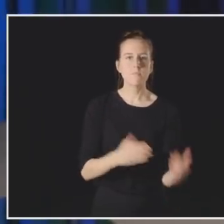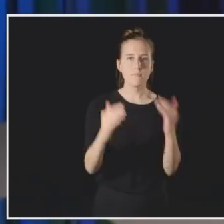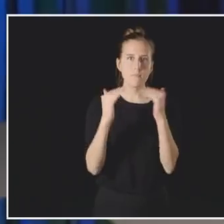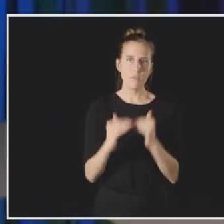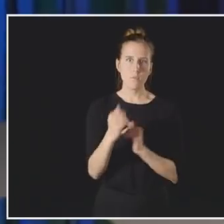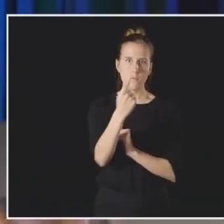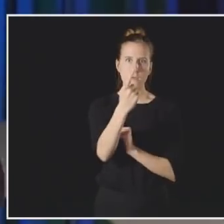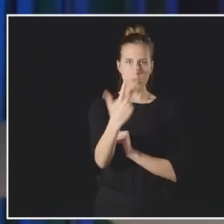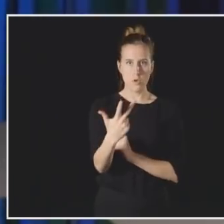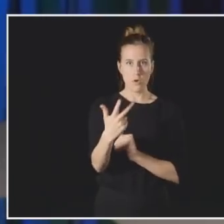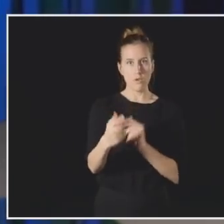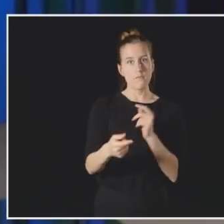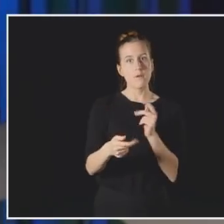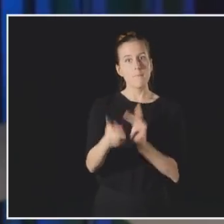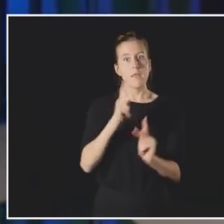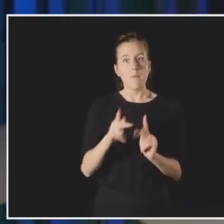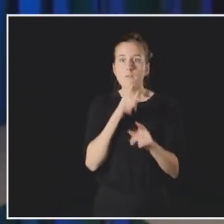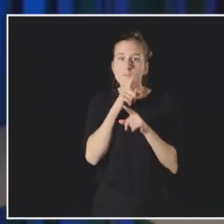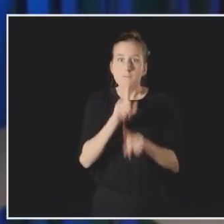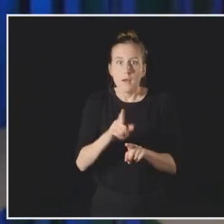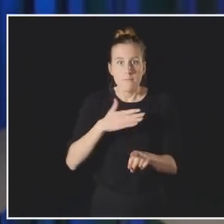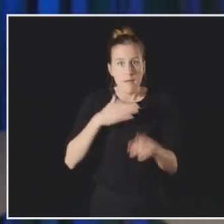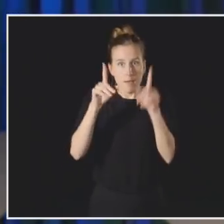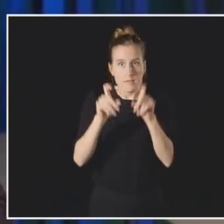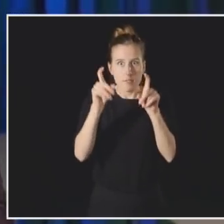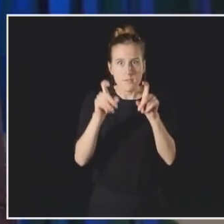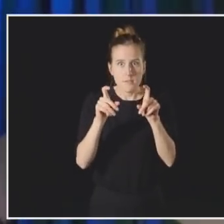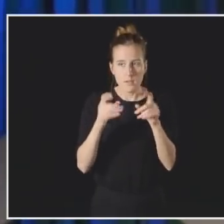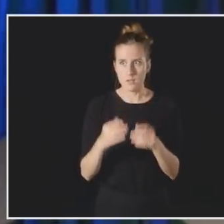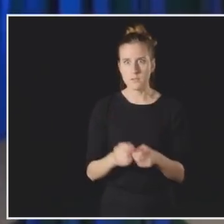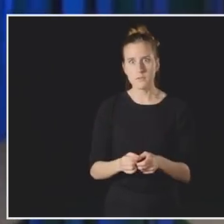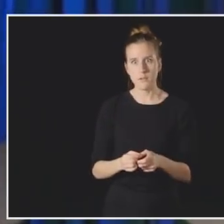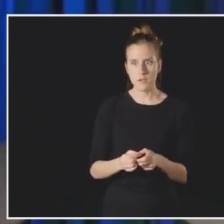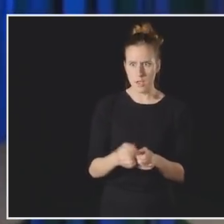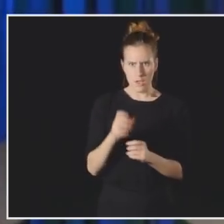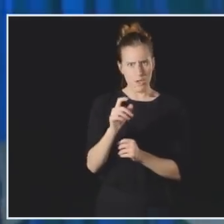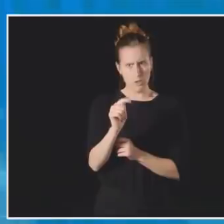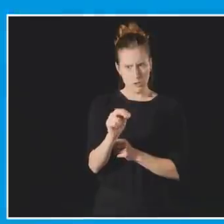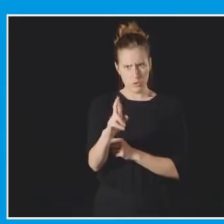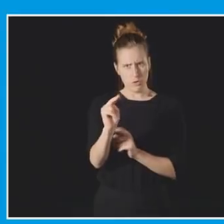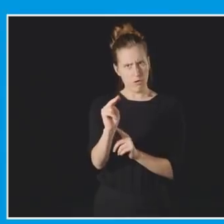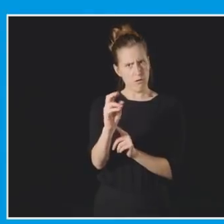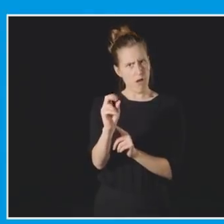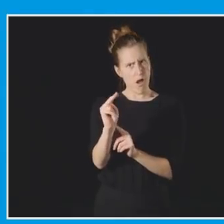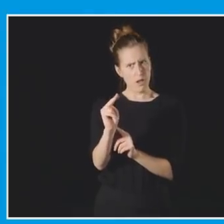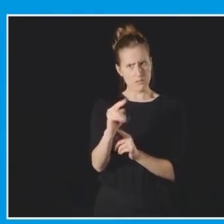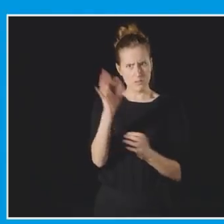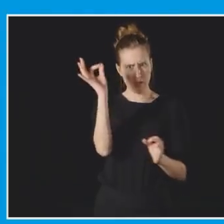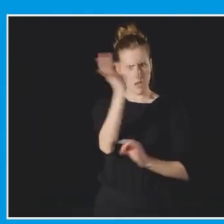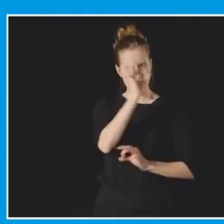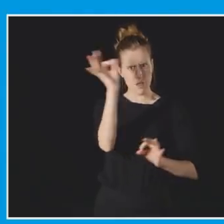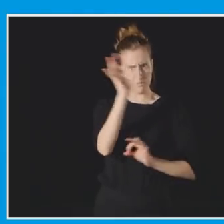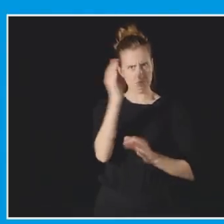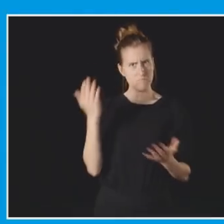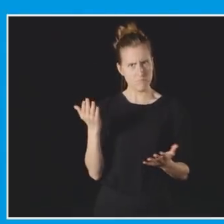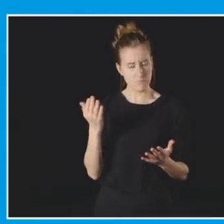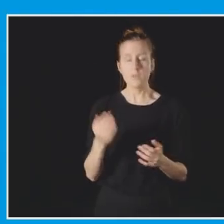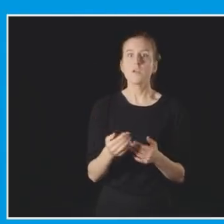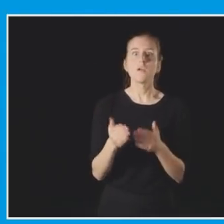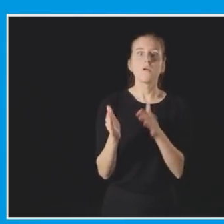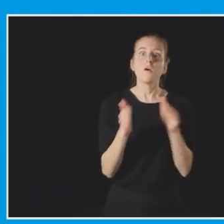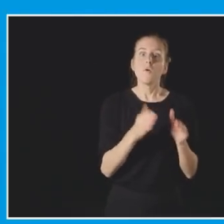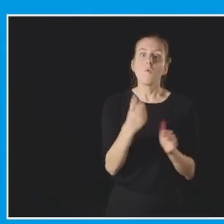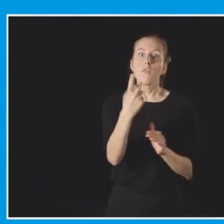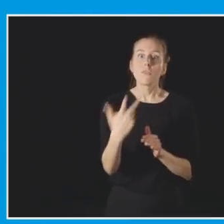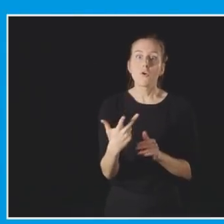One-third of people who answered my survey did not know what turned them on. Another